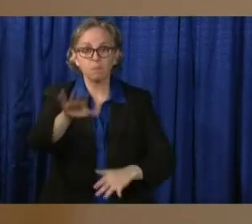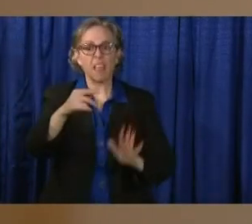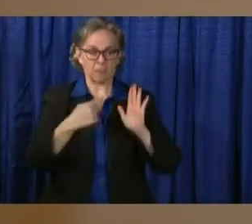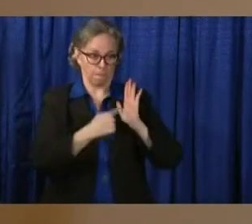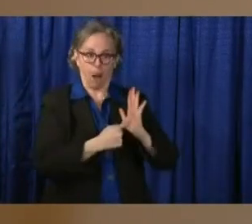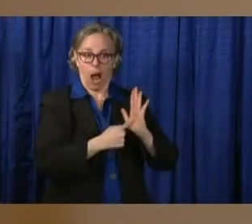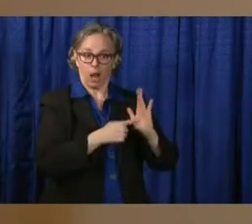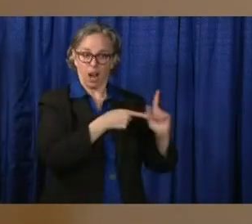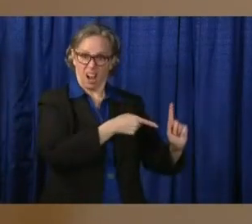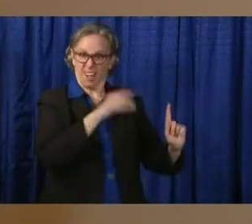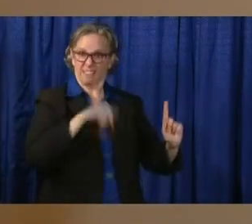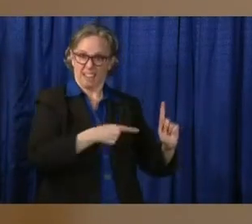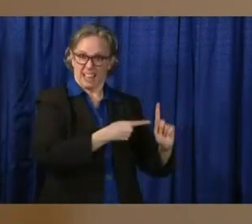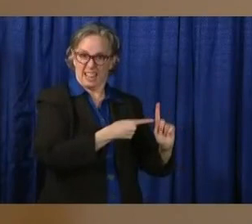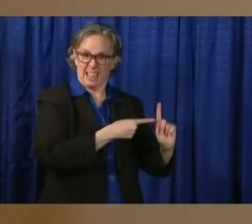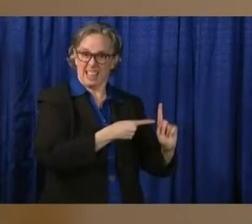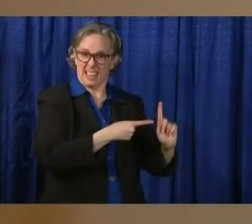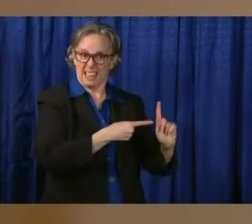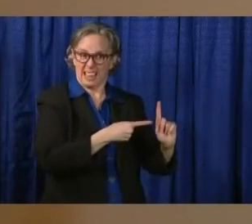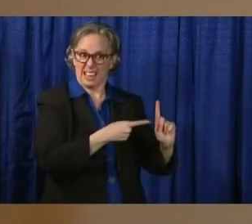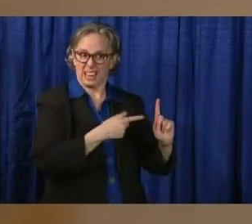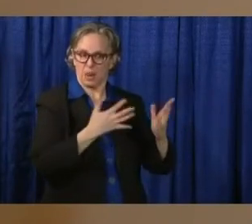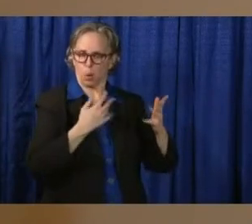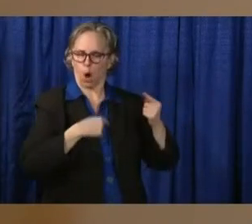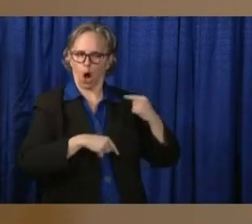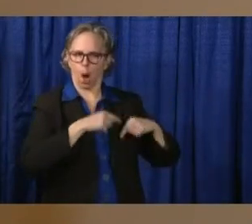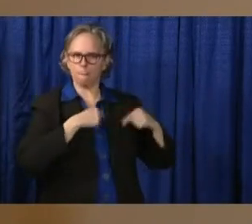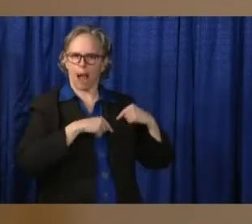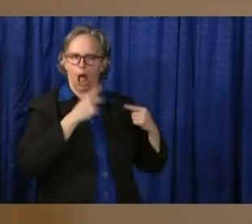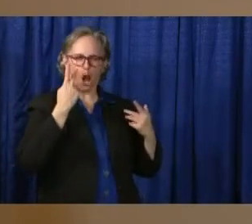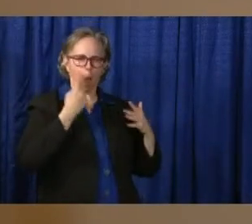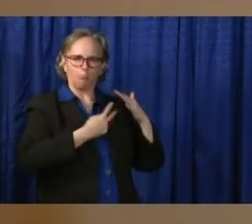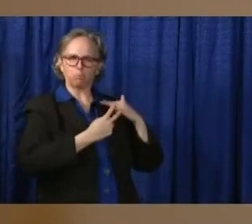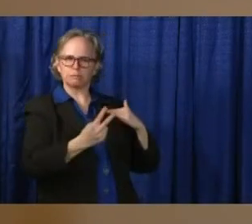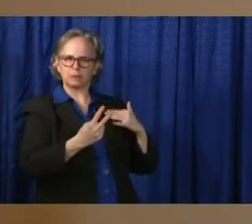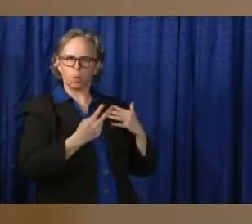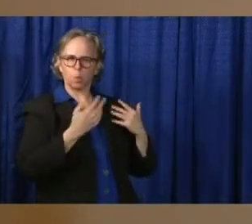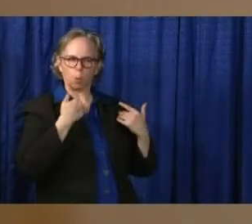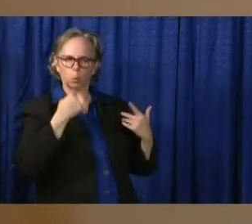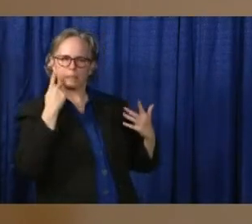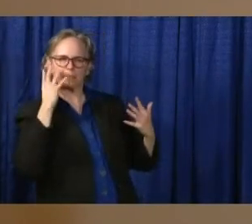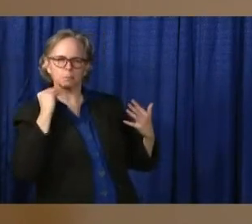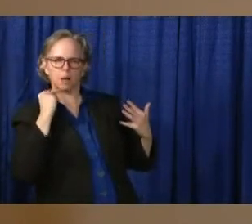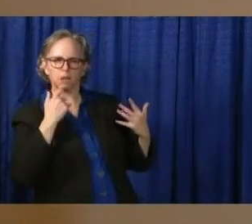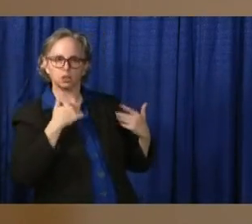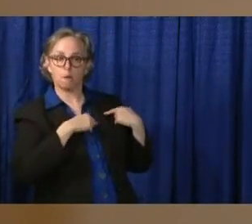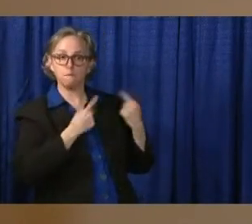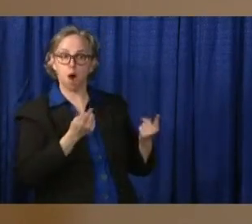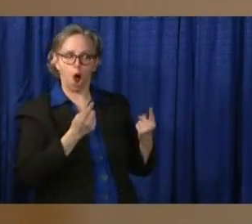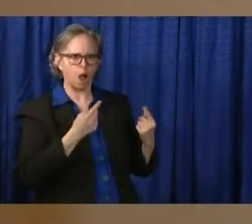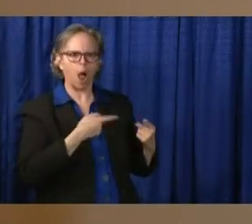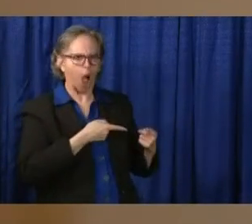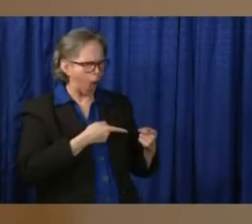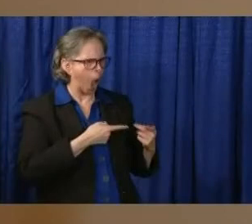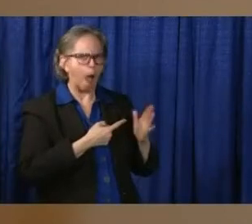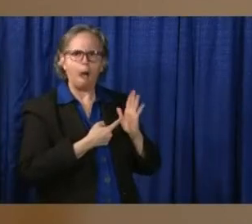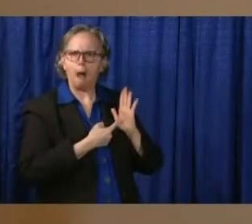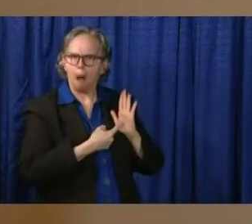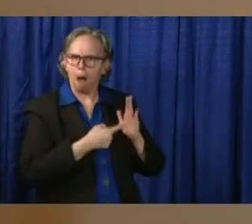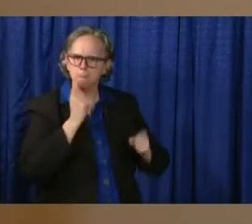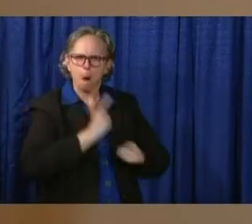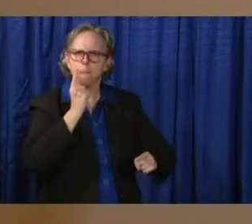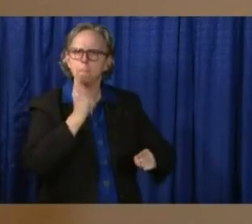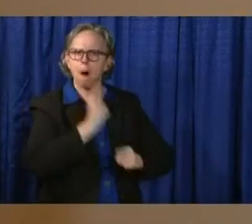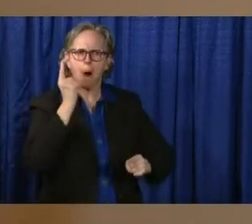we go back and see if it predicted what we experienced, and we're spot on. So I think we're going to have some great numbers that are the most accurate